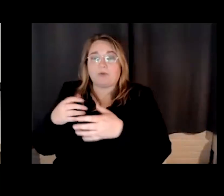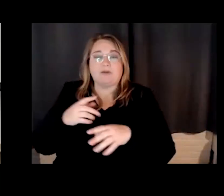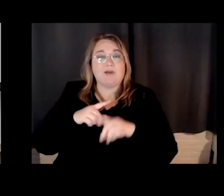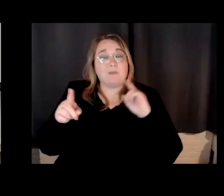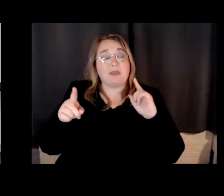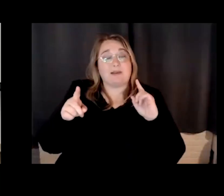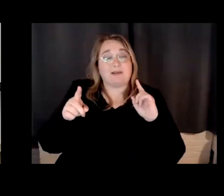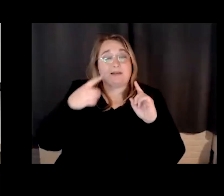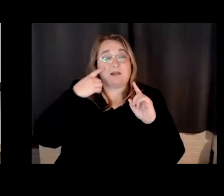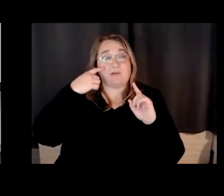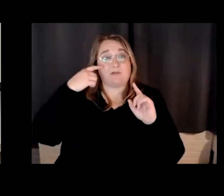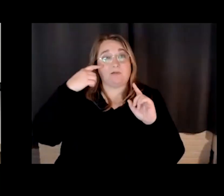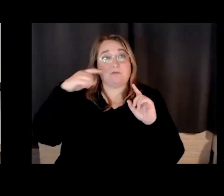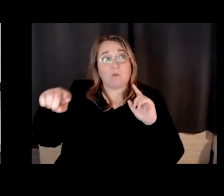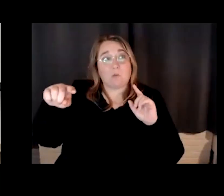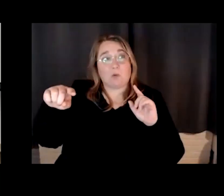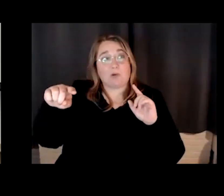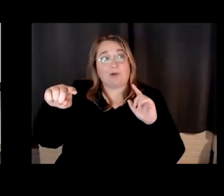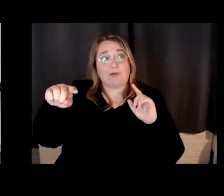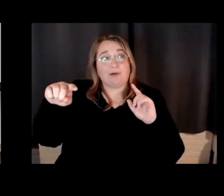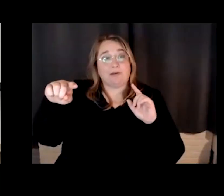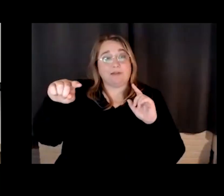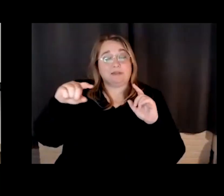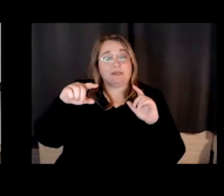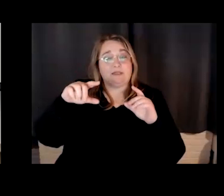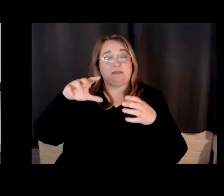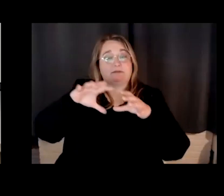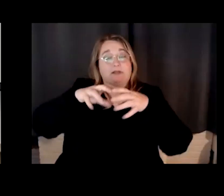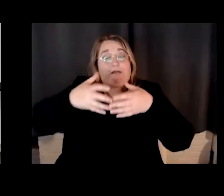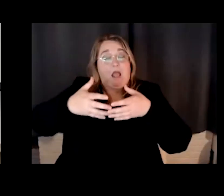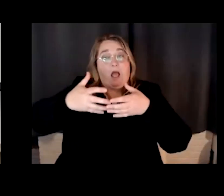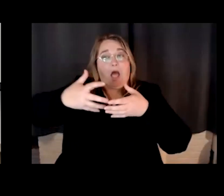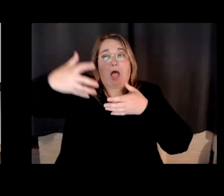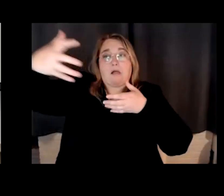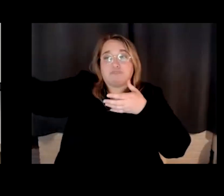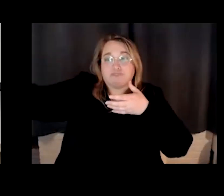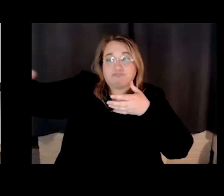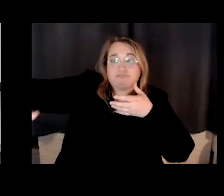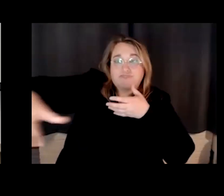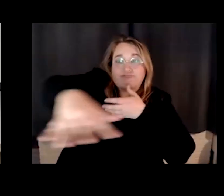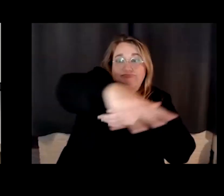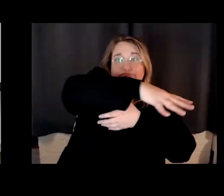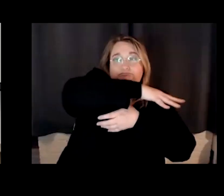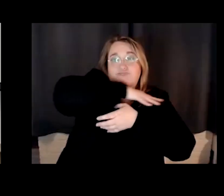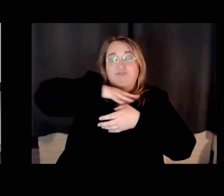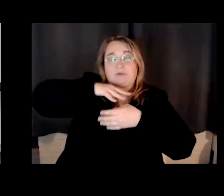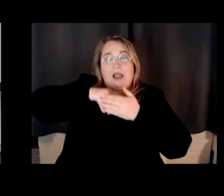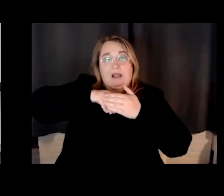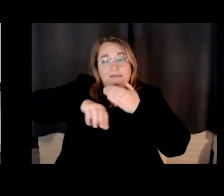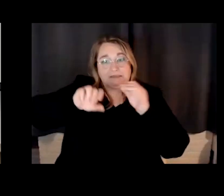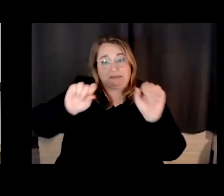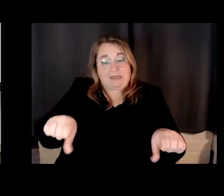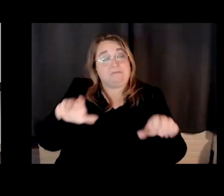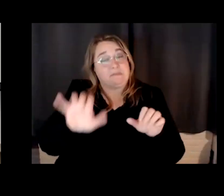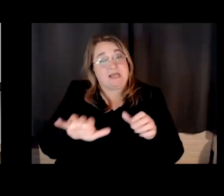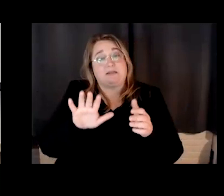like outside, you know, like outside the class, that's where it becomes open. That's kind